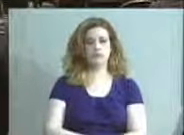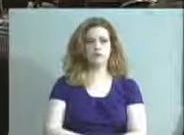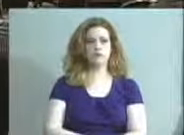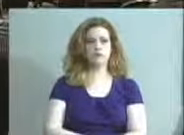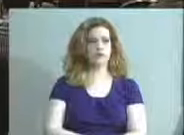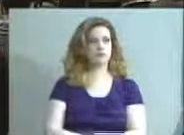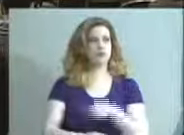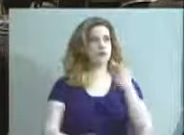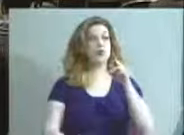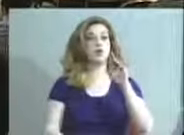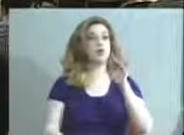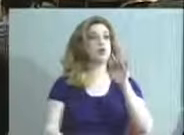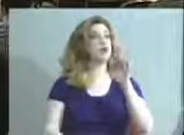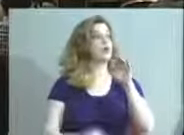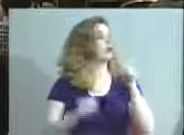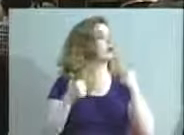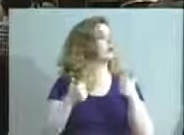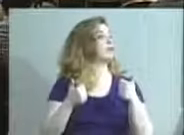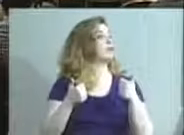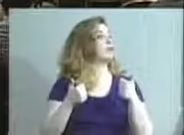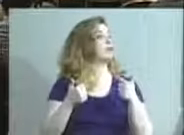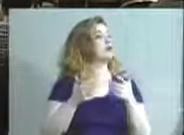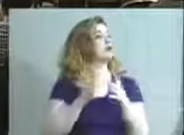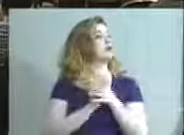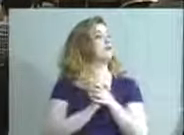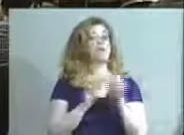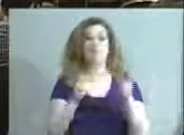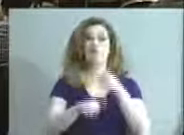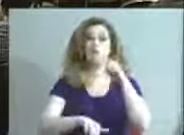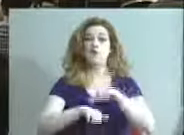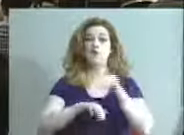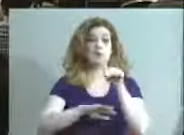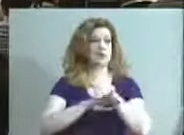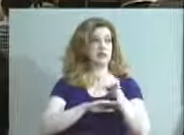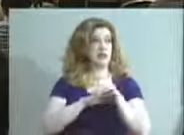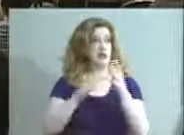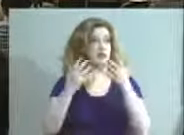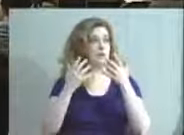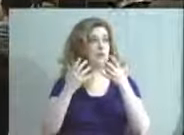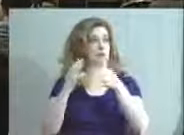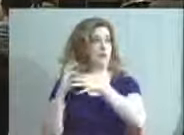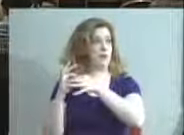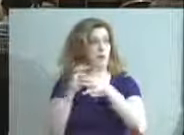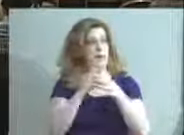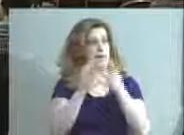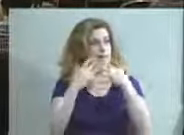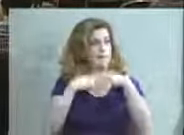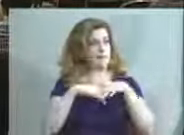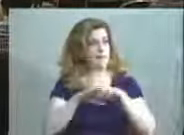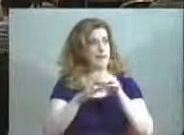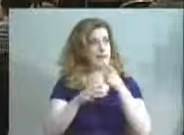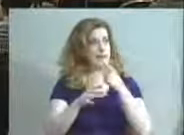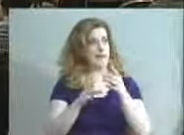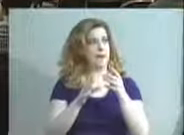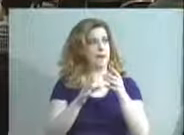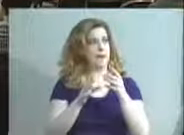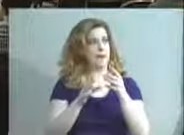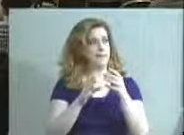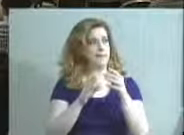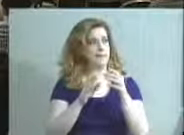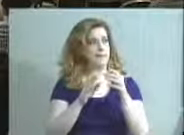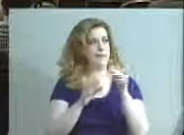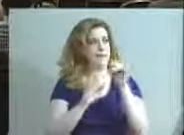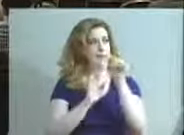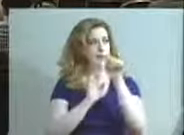Okay. Great. We are, for the first time tonight, implementing our amended meeting agenda. So